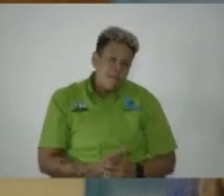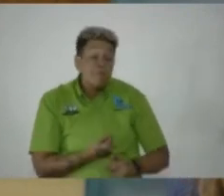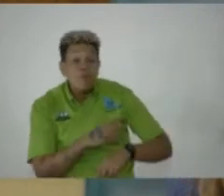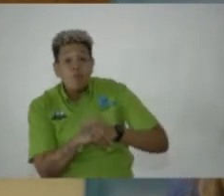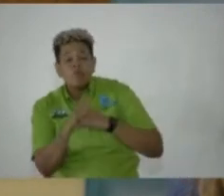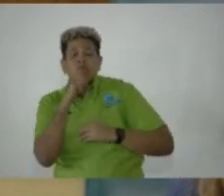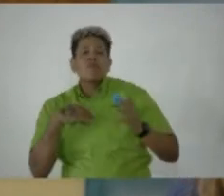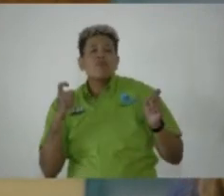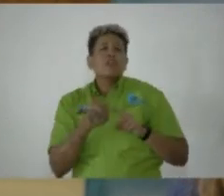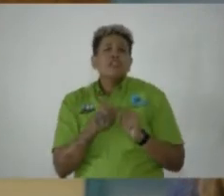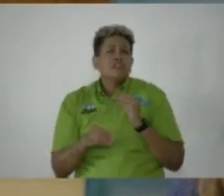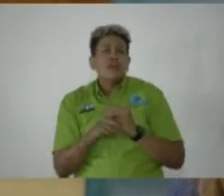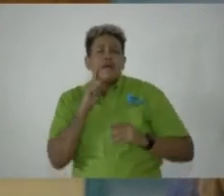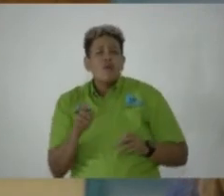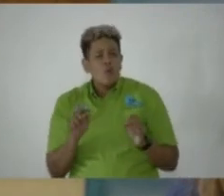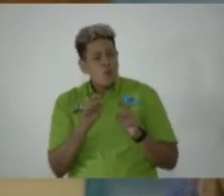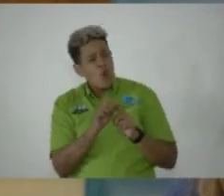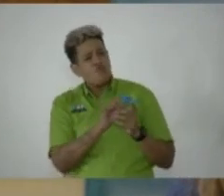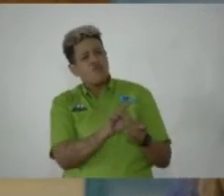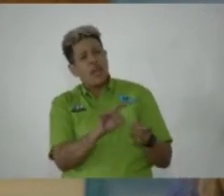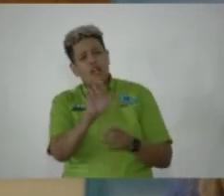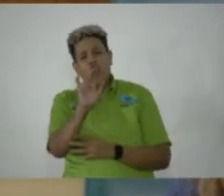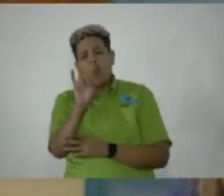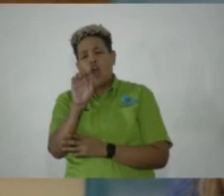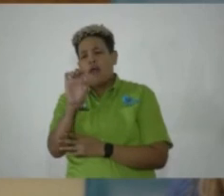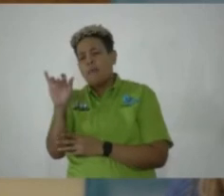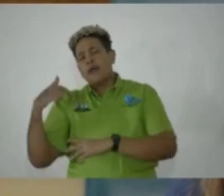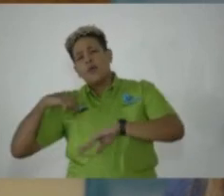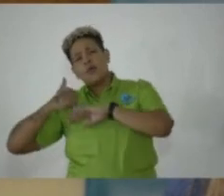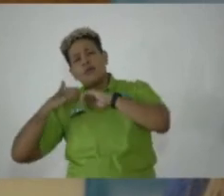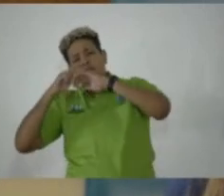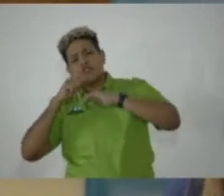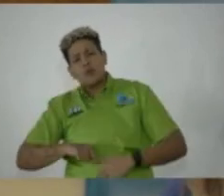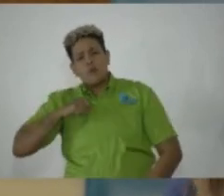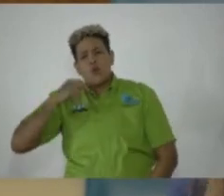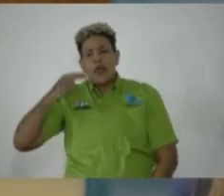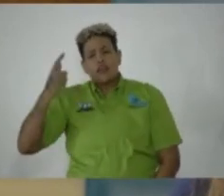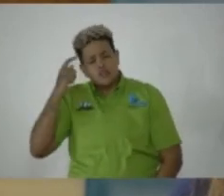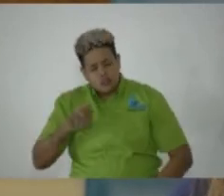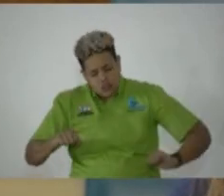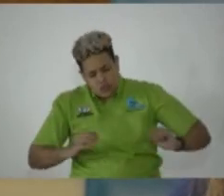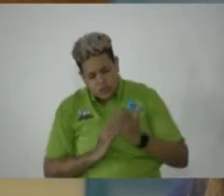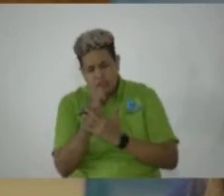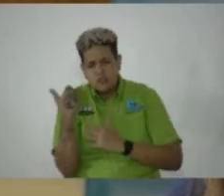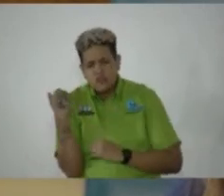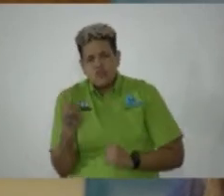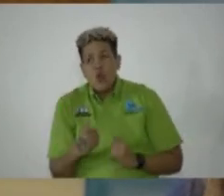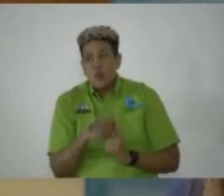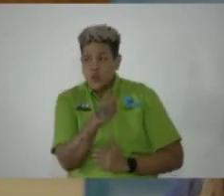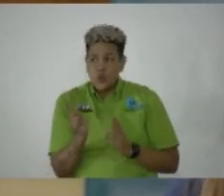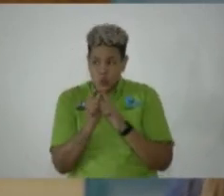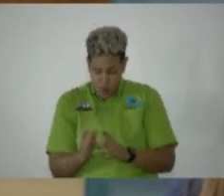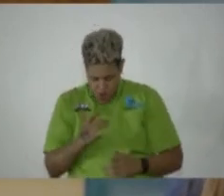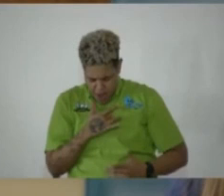Speaker, it is on words such as these that we have fashioned a proud heritage, resilient and strong. With those words in our